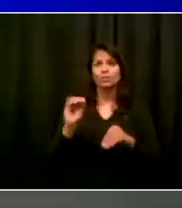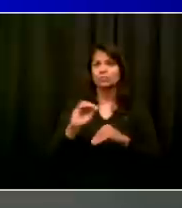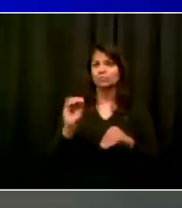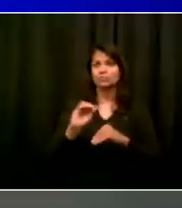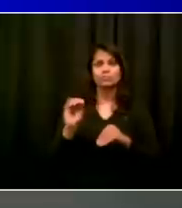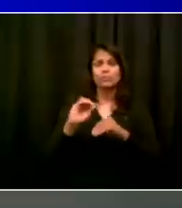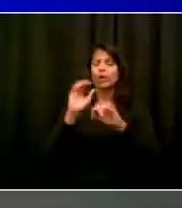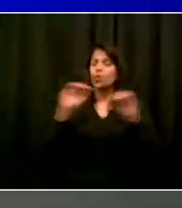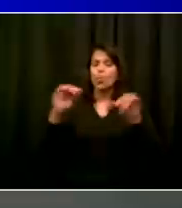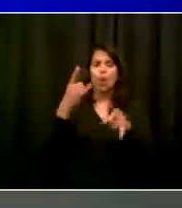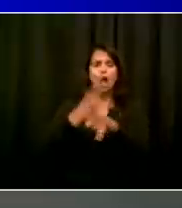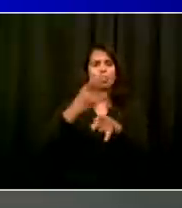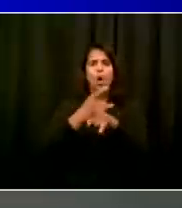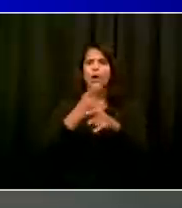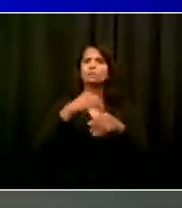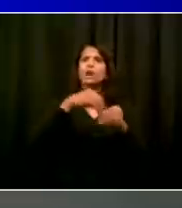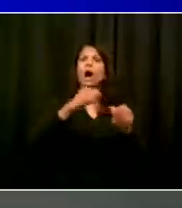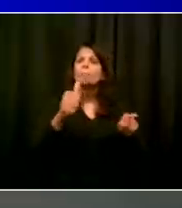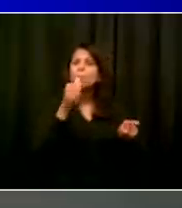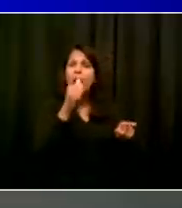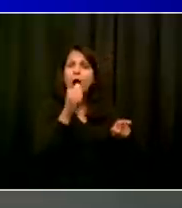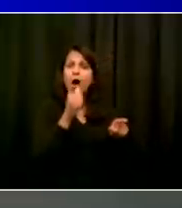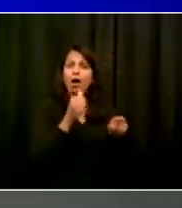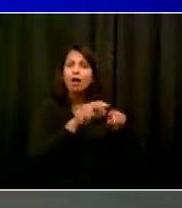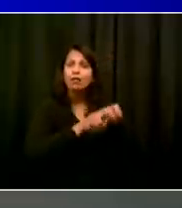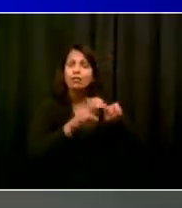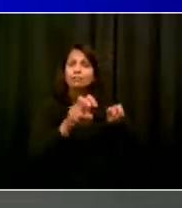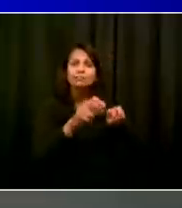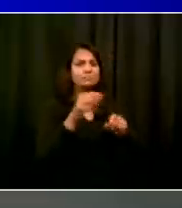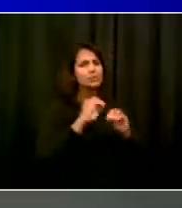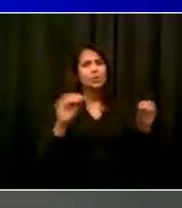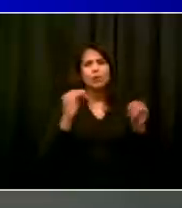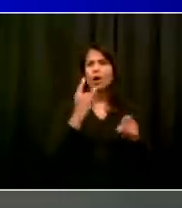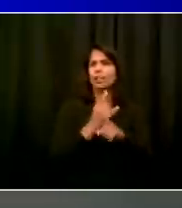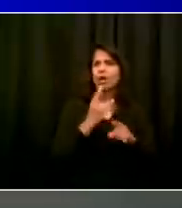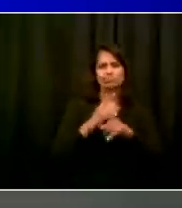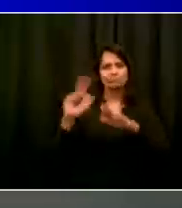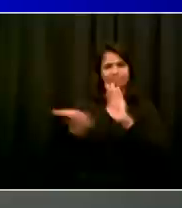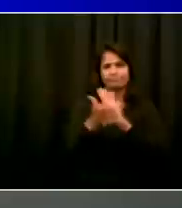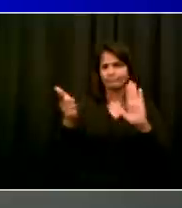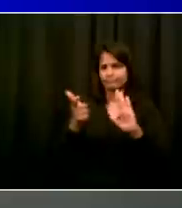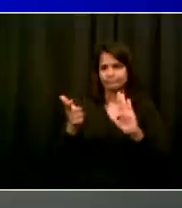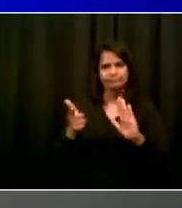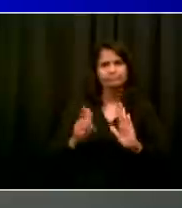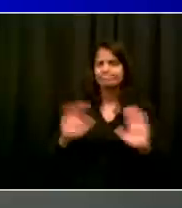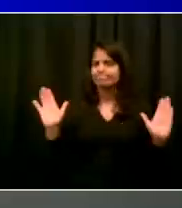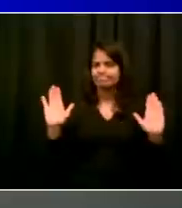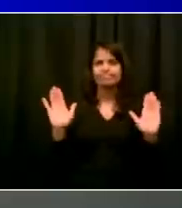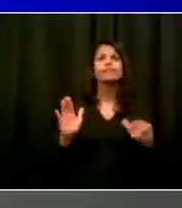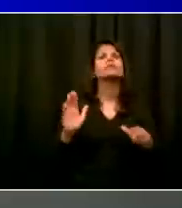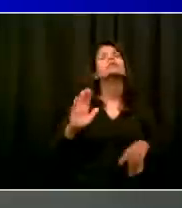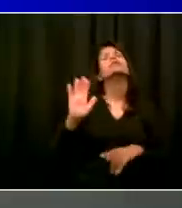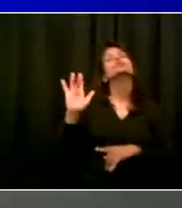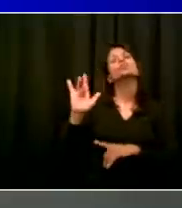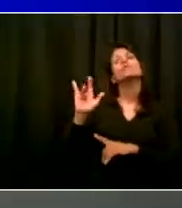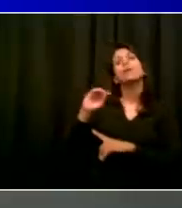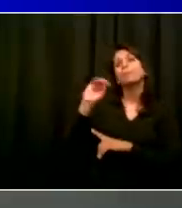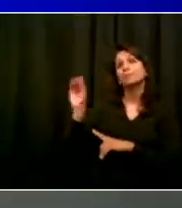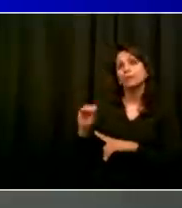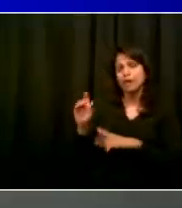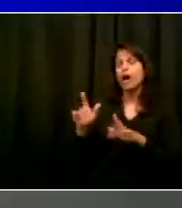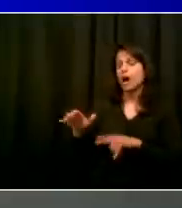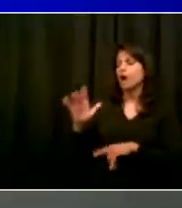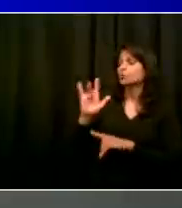And again, we want to have a situation where everyone follows the rules and no one is penalized. We certainly don't want to see any